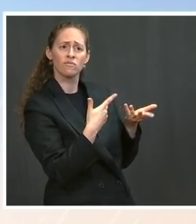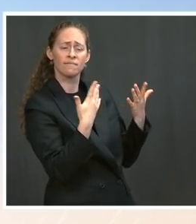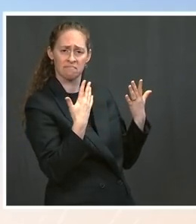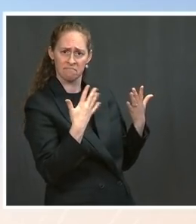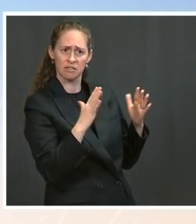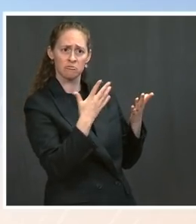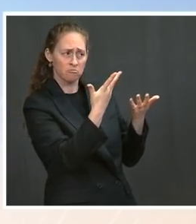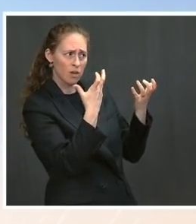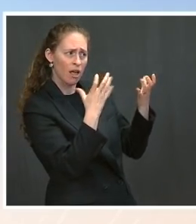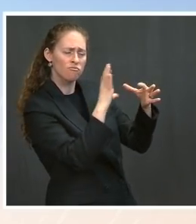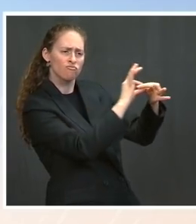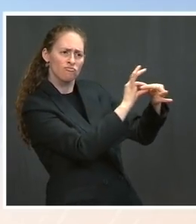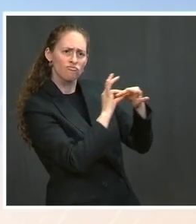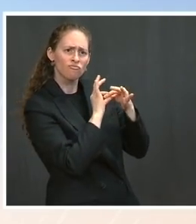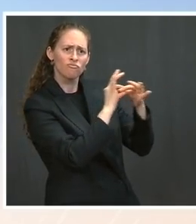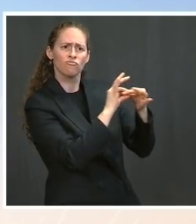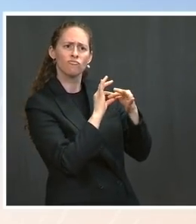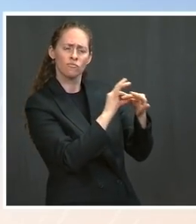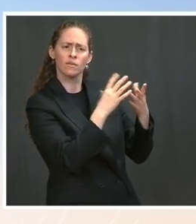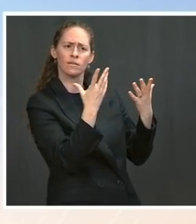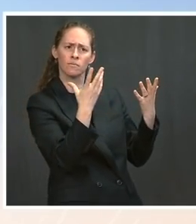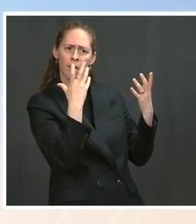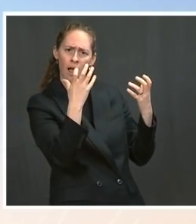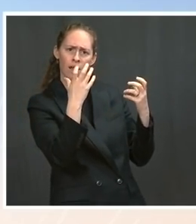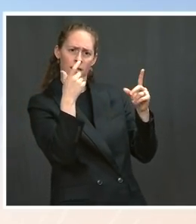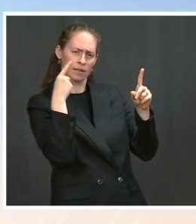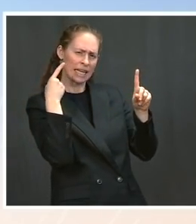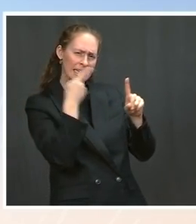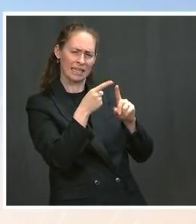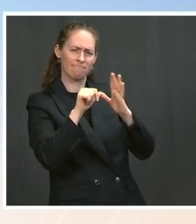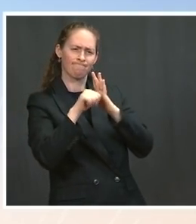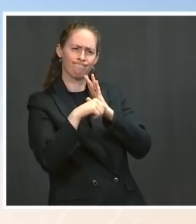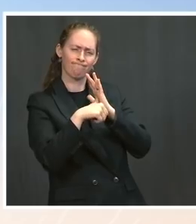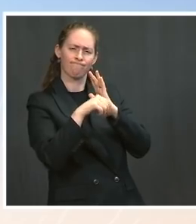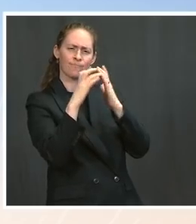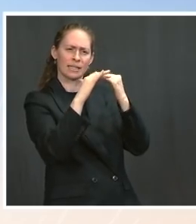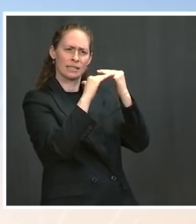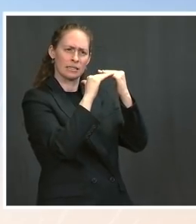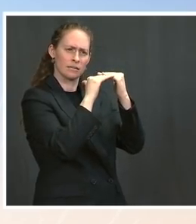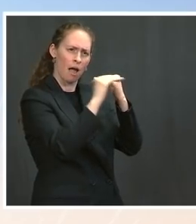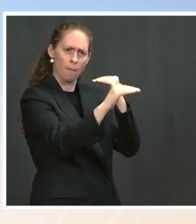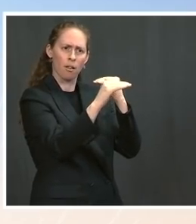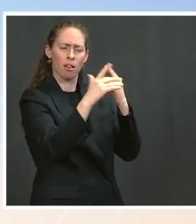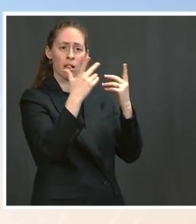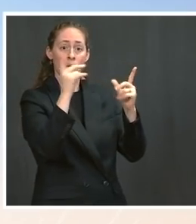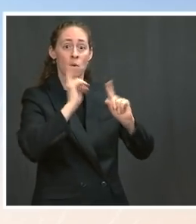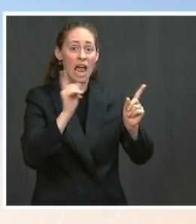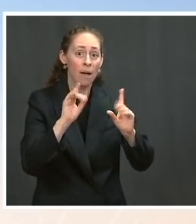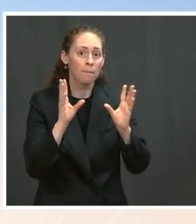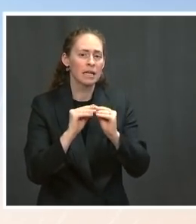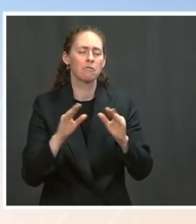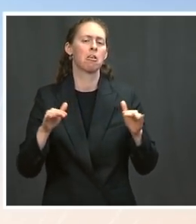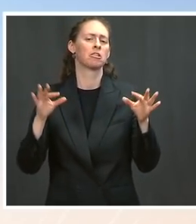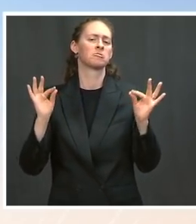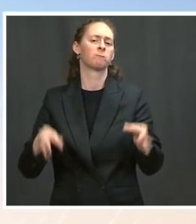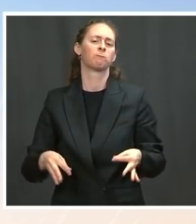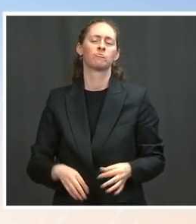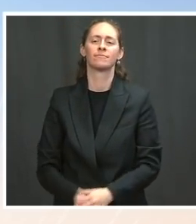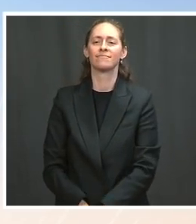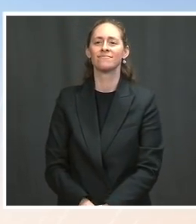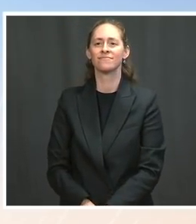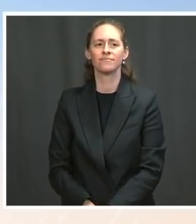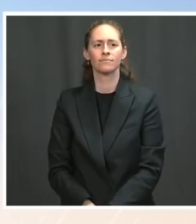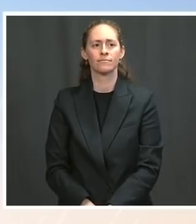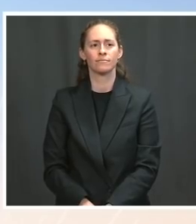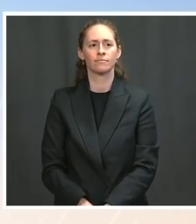have a more stable relationship moving forward. But there's no meeting to confirm at this point in time. The So, have the Russians not accepted? Ms.